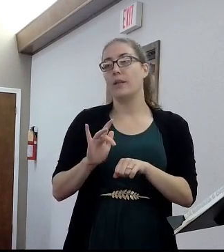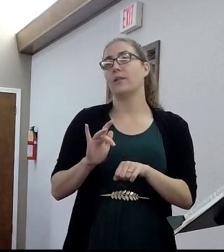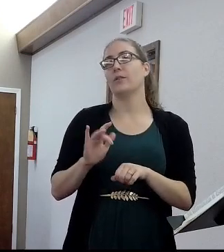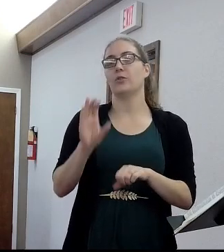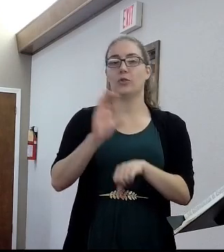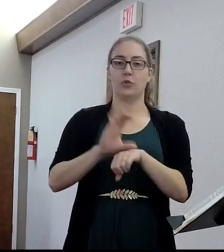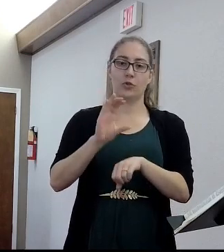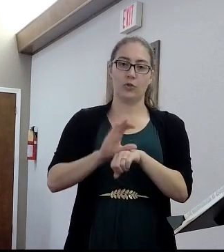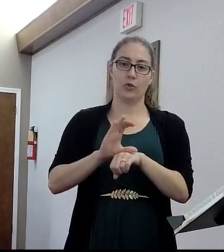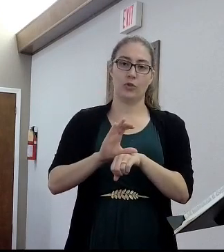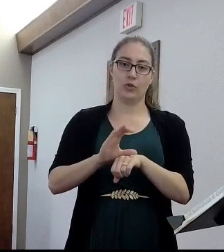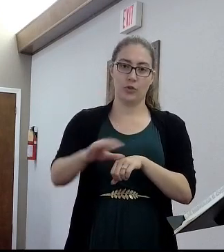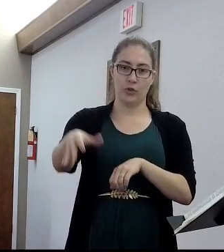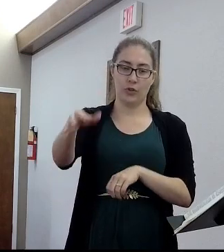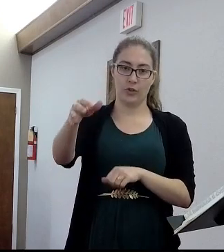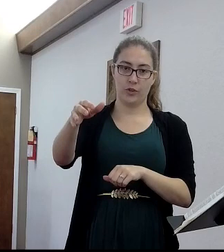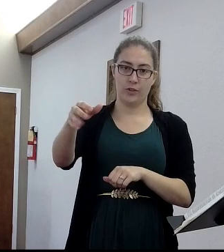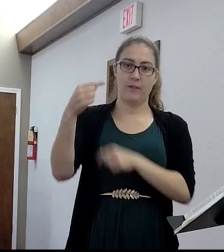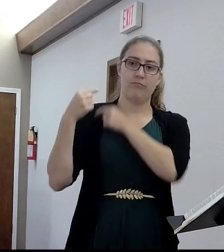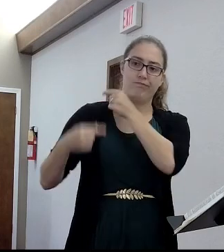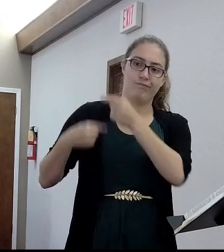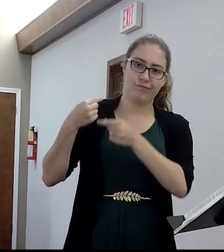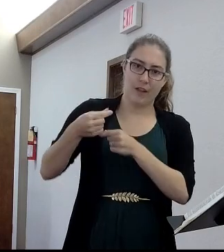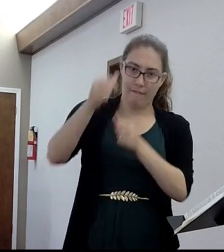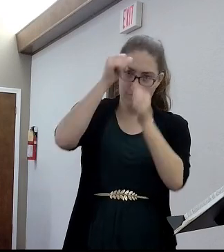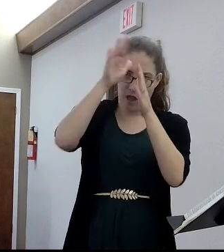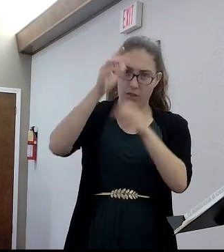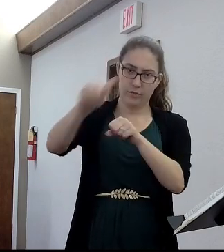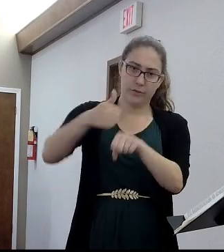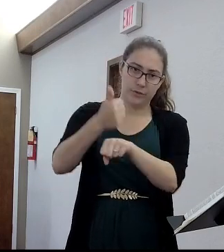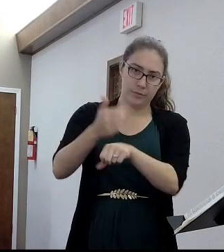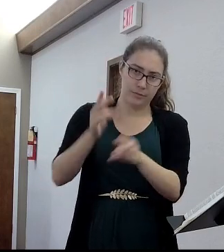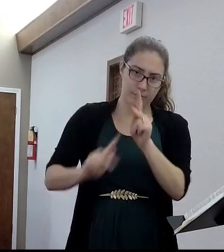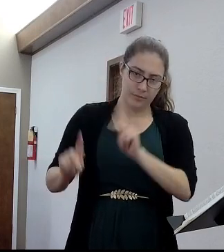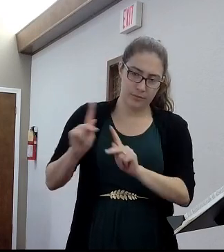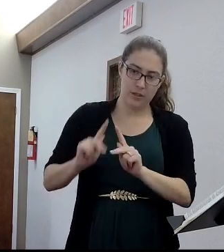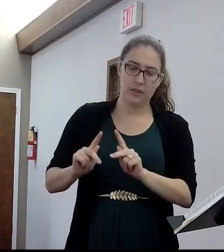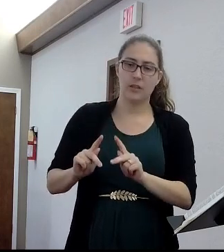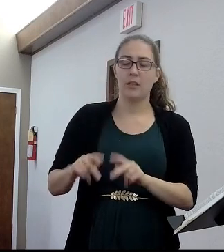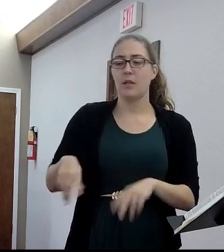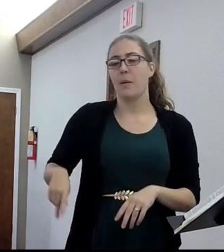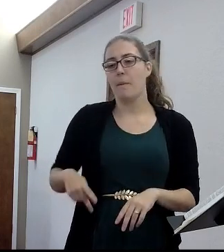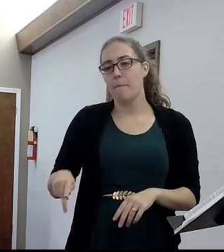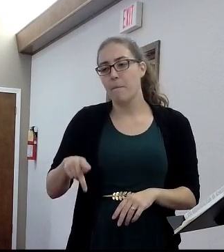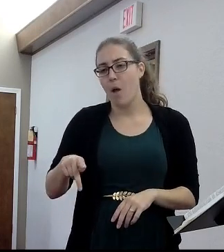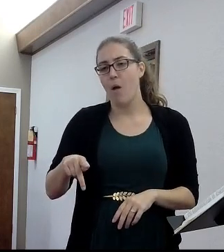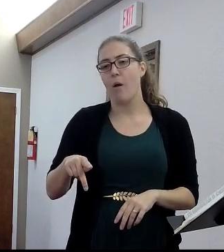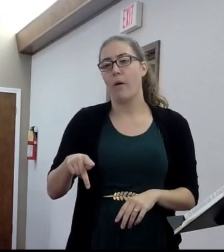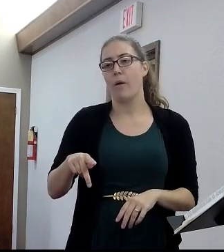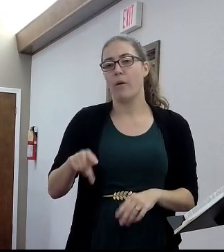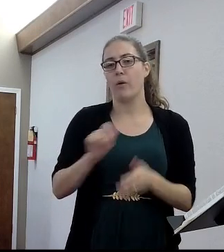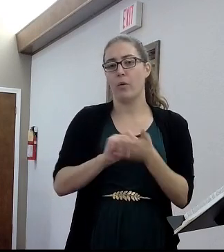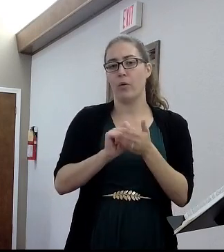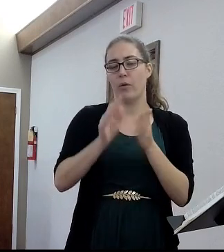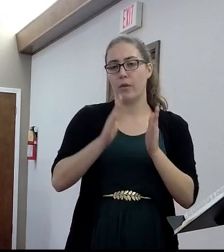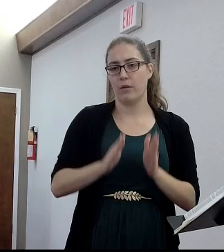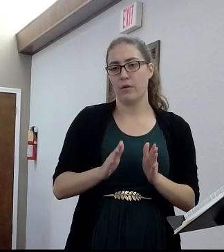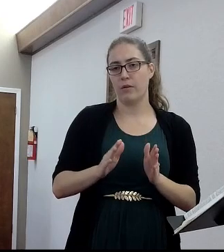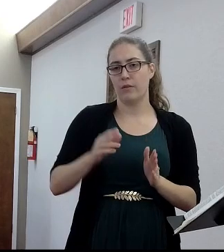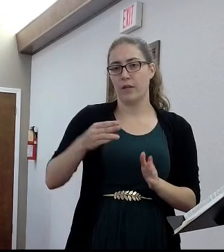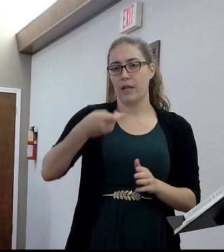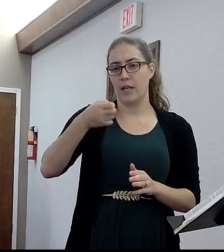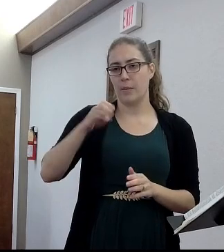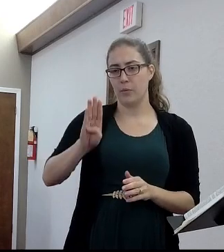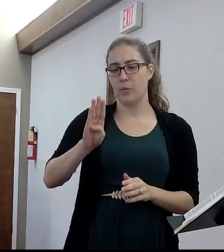are these, I mean, I think about, I think the first person describes Paul as the writer of Hebrews is in about 200 AD,